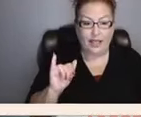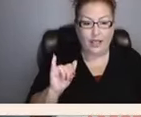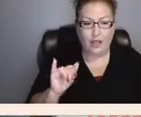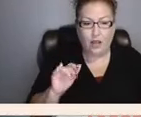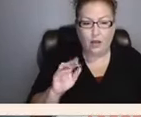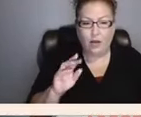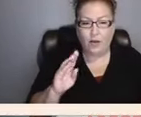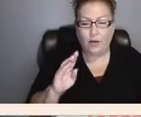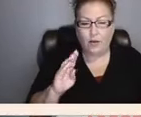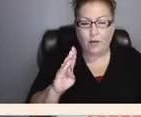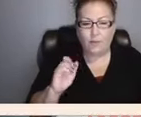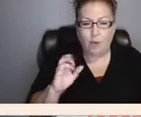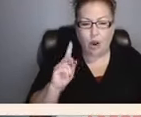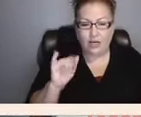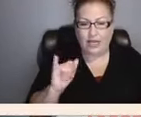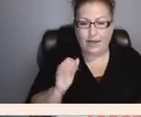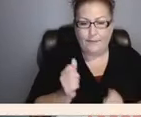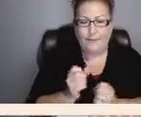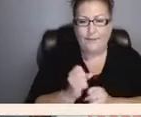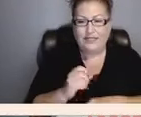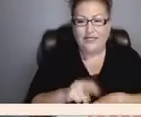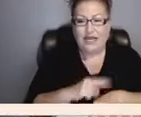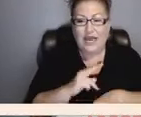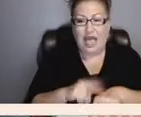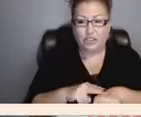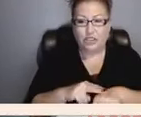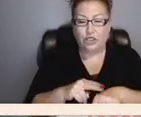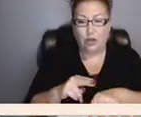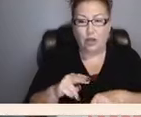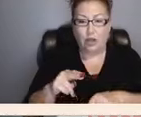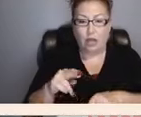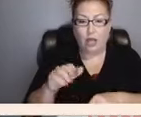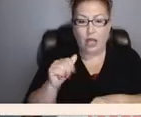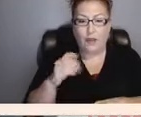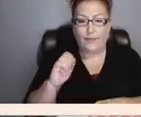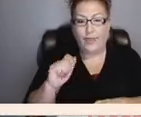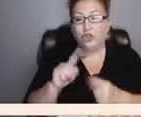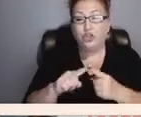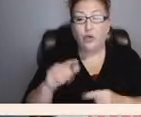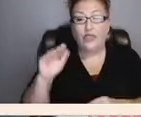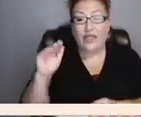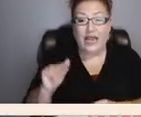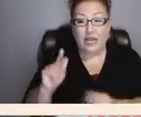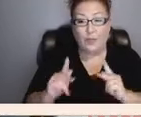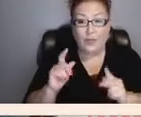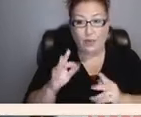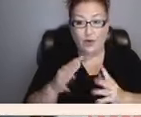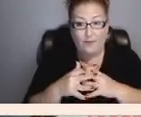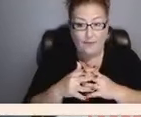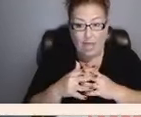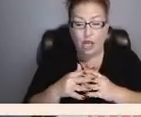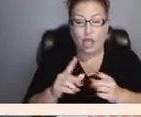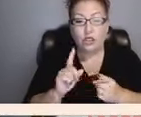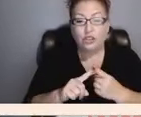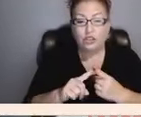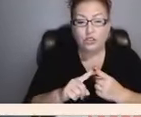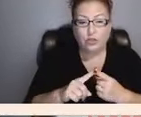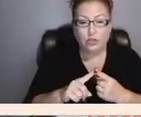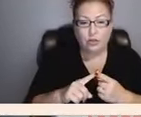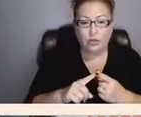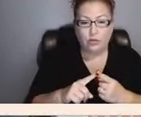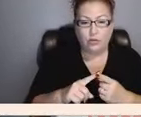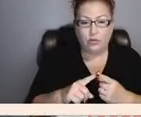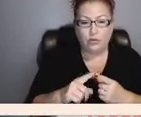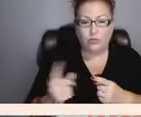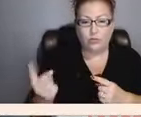to the little people of america to converge on reno nevada